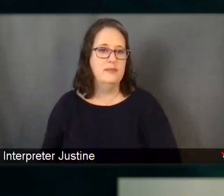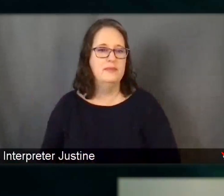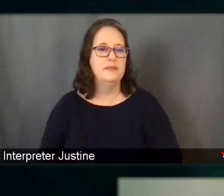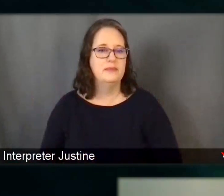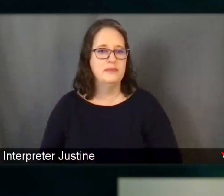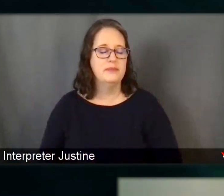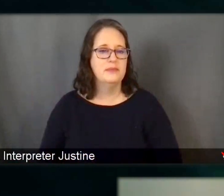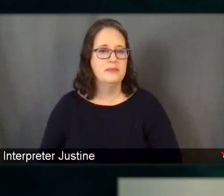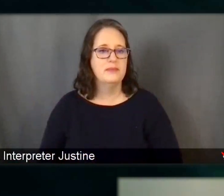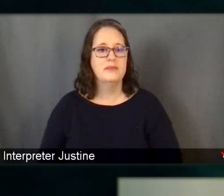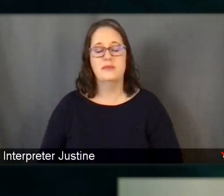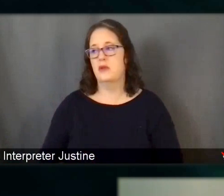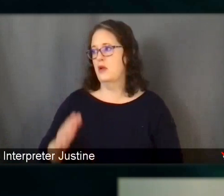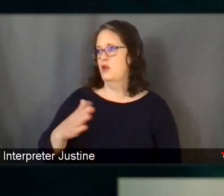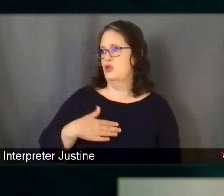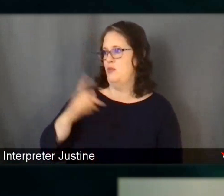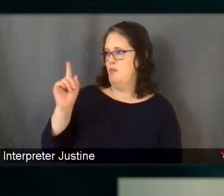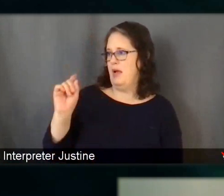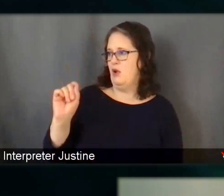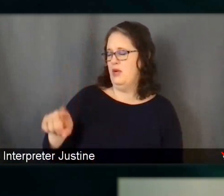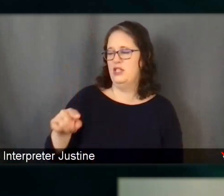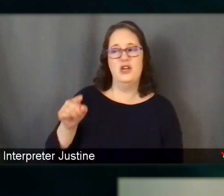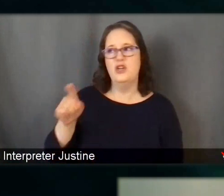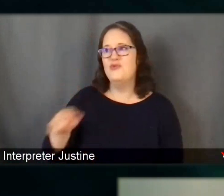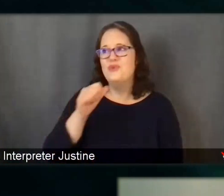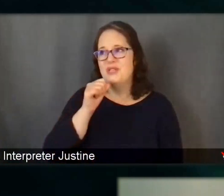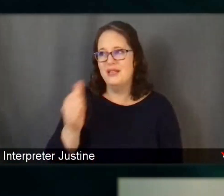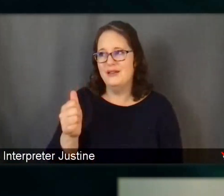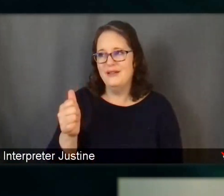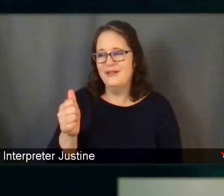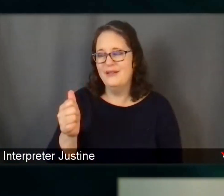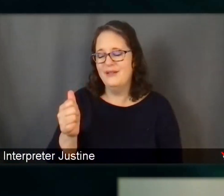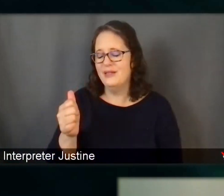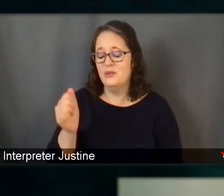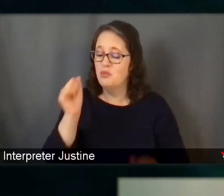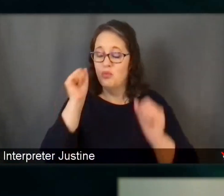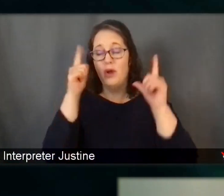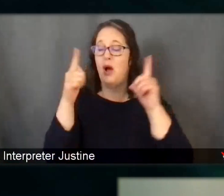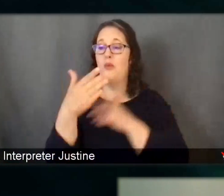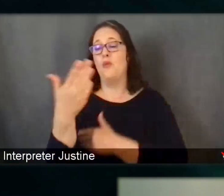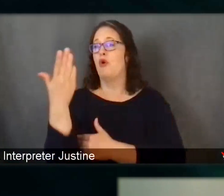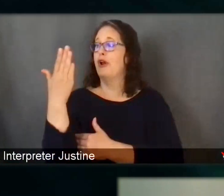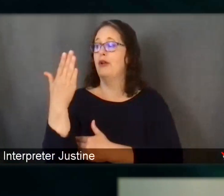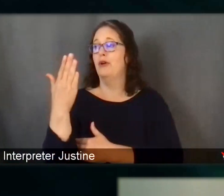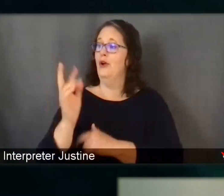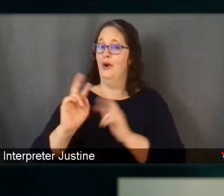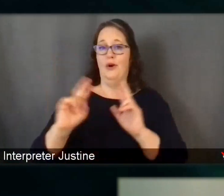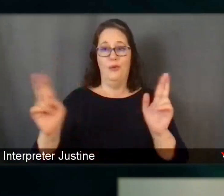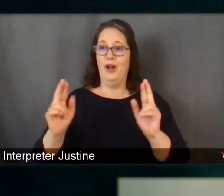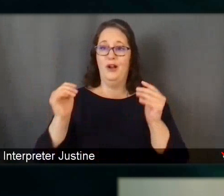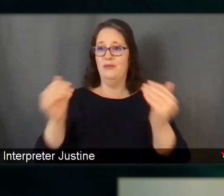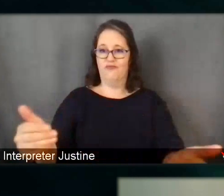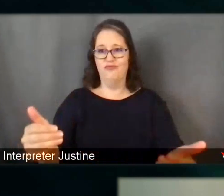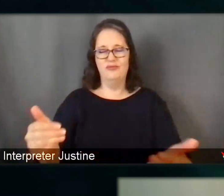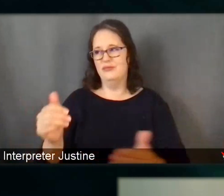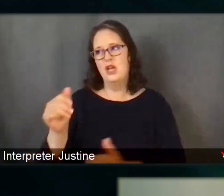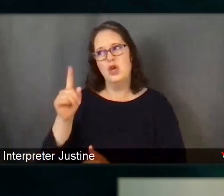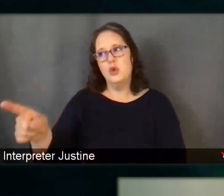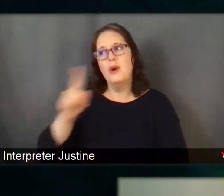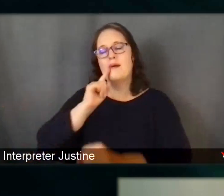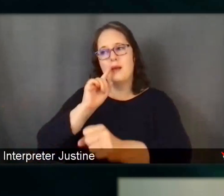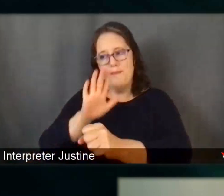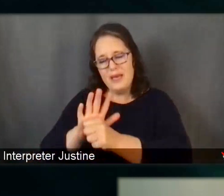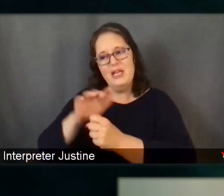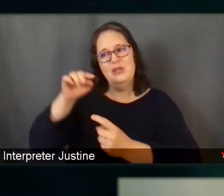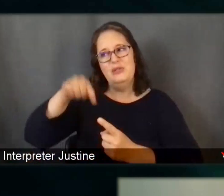is in my mind, you didn't just wake up and do this. I mean, you've been committed to this for your whole life. And how important